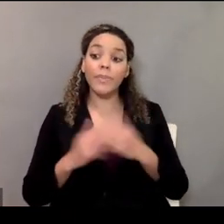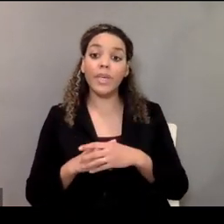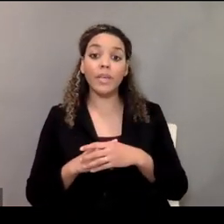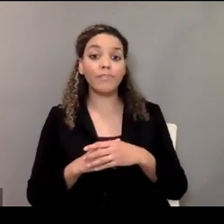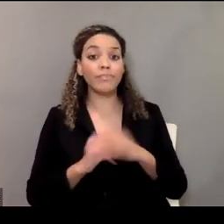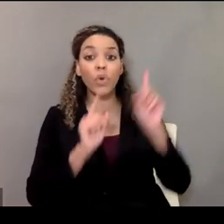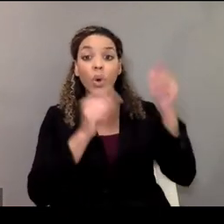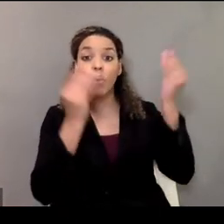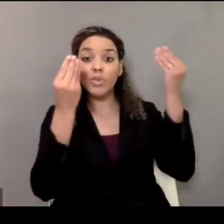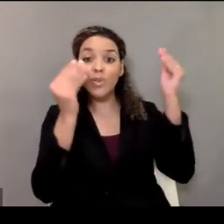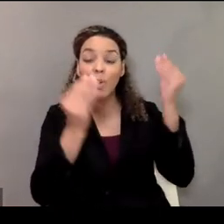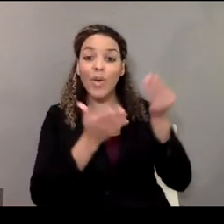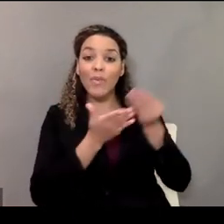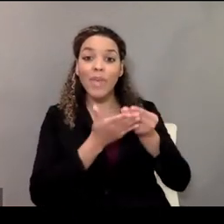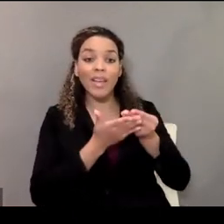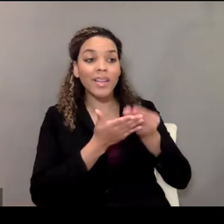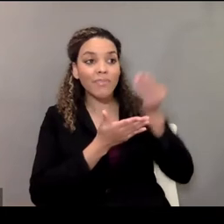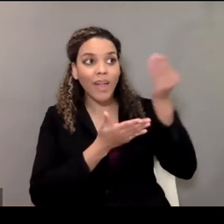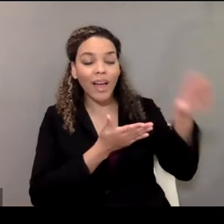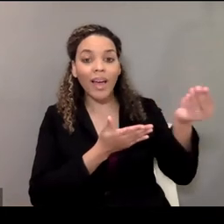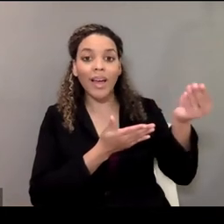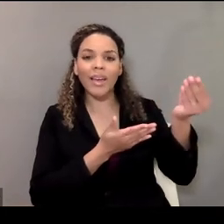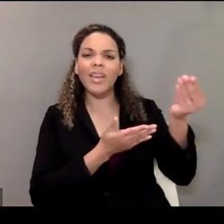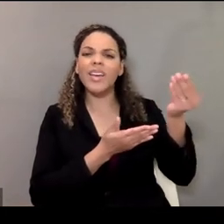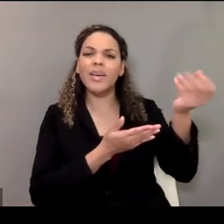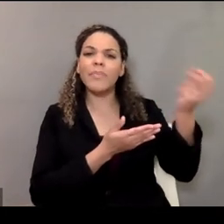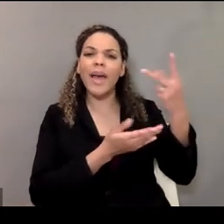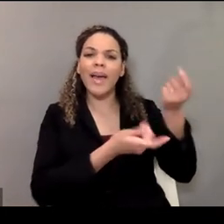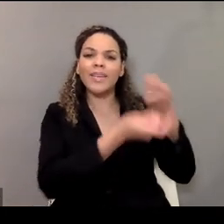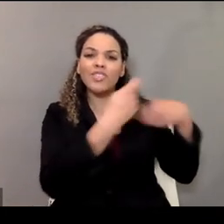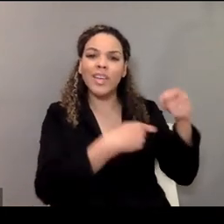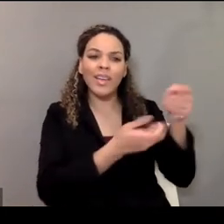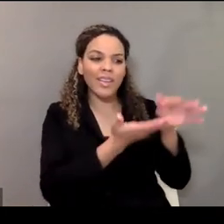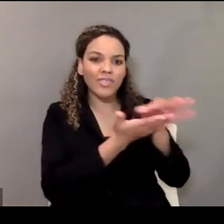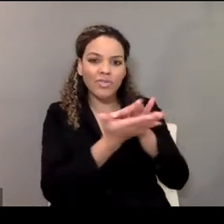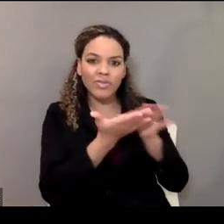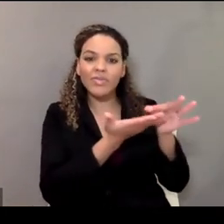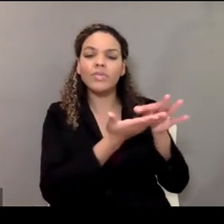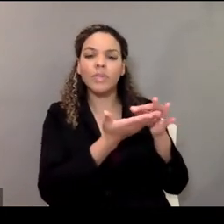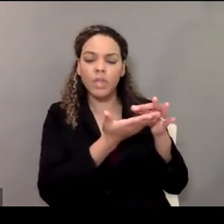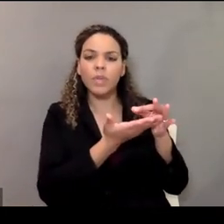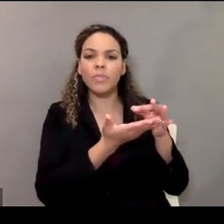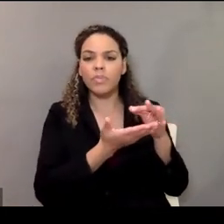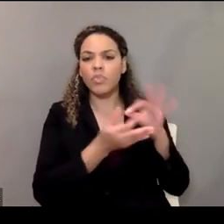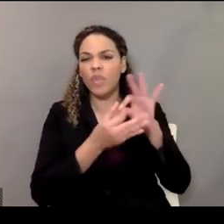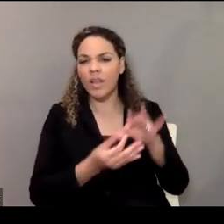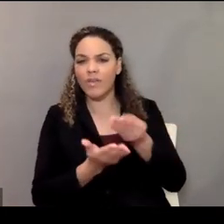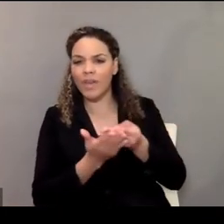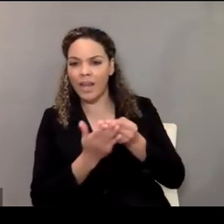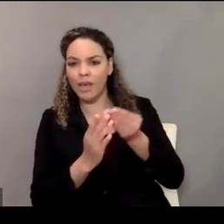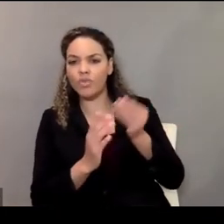change back for the store if we want to talk about some level of financial abuse. And